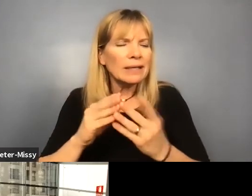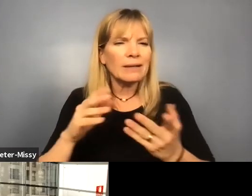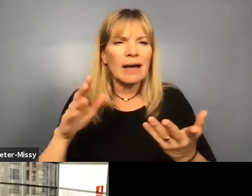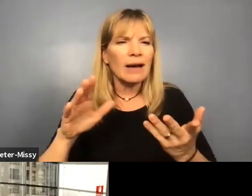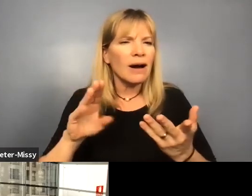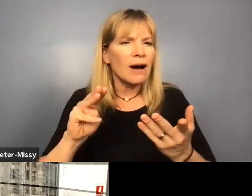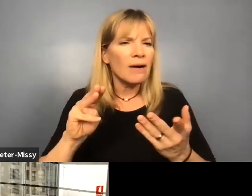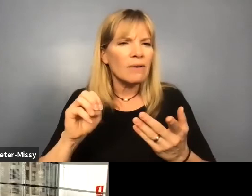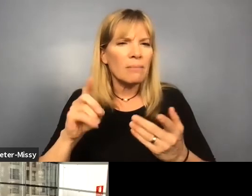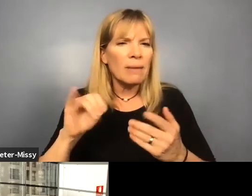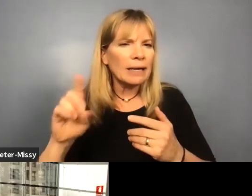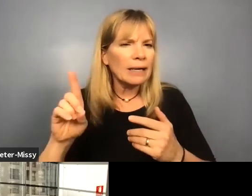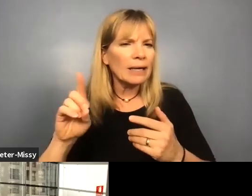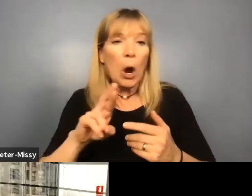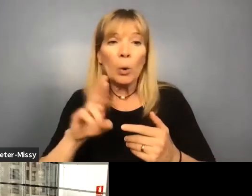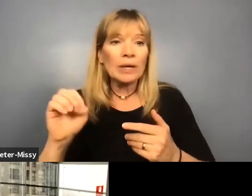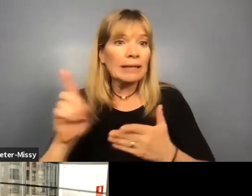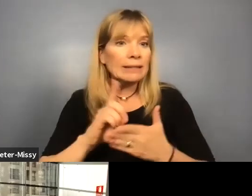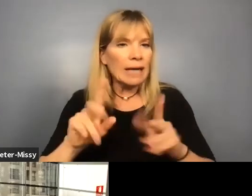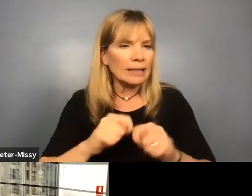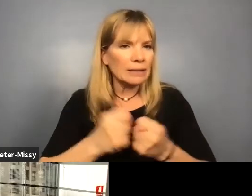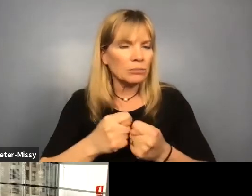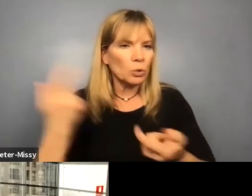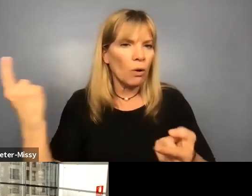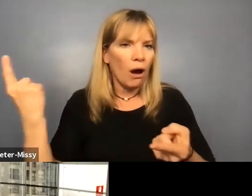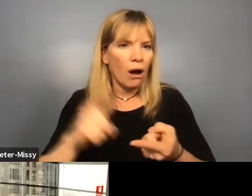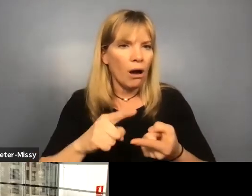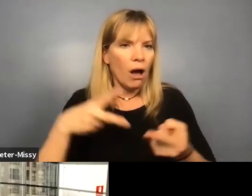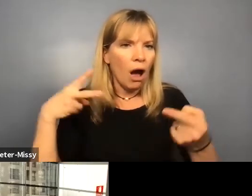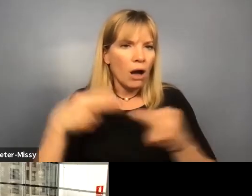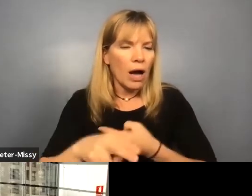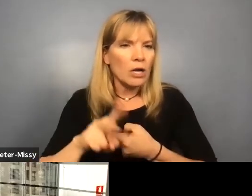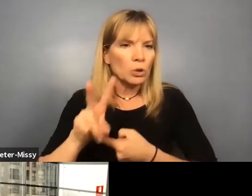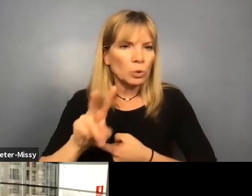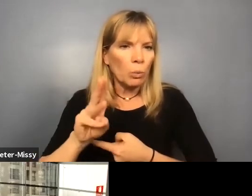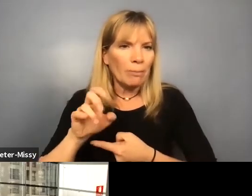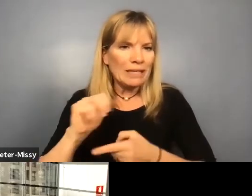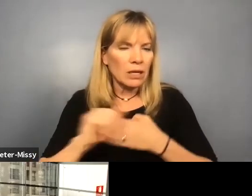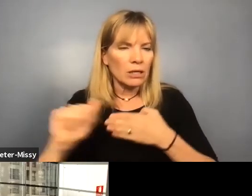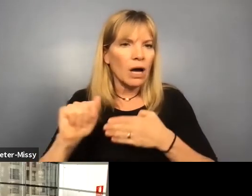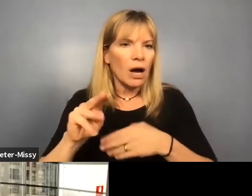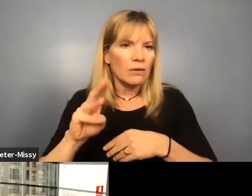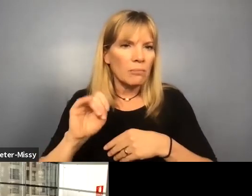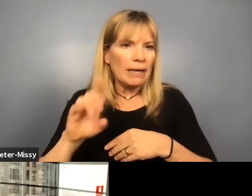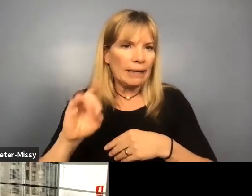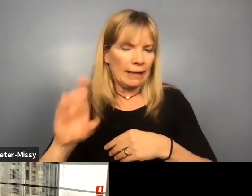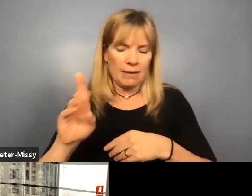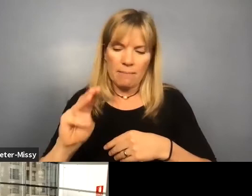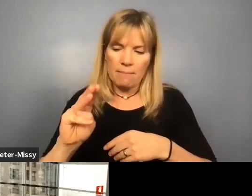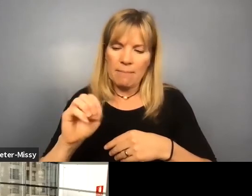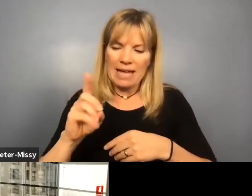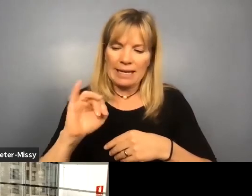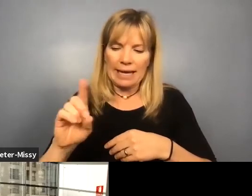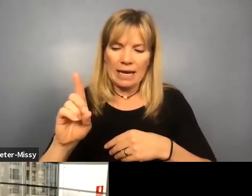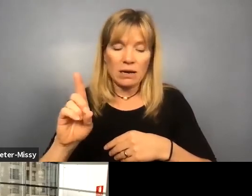redesign team to, to cut, um, 2 billion on the Medicare budget. And it came out of home care. They